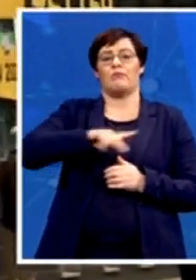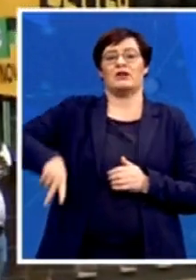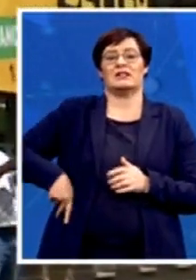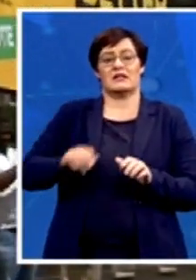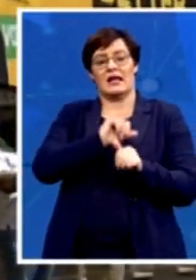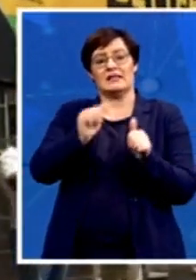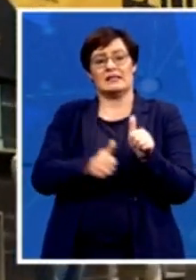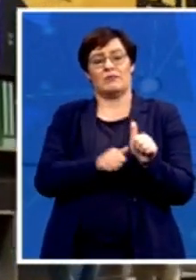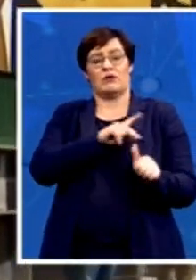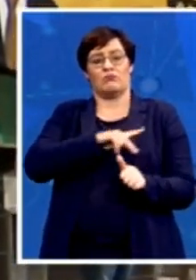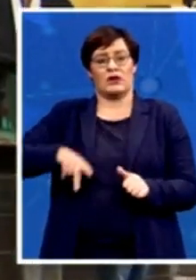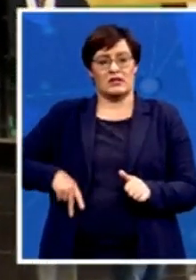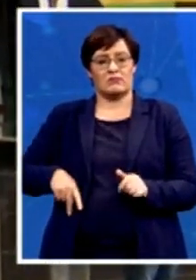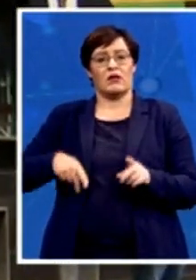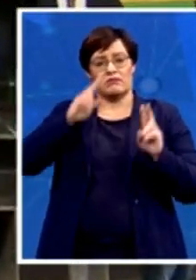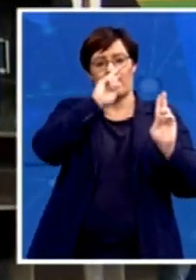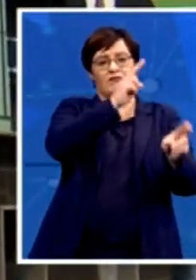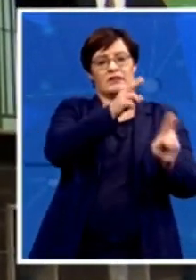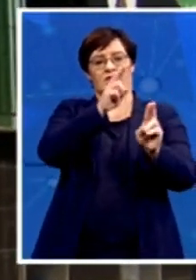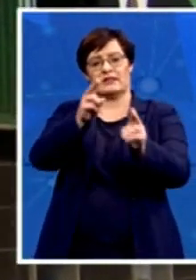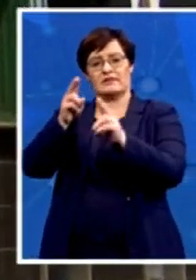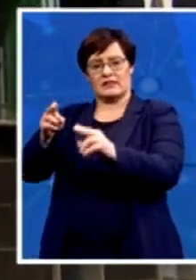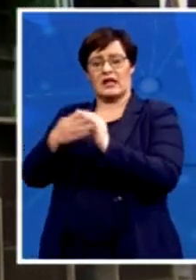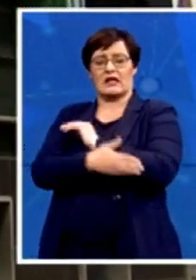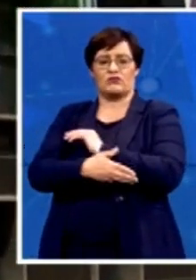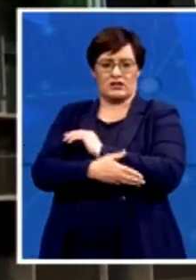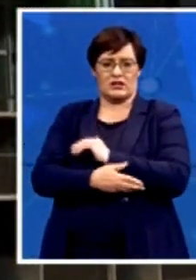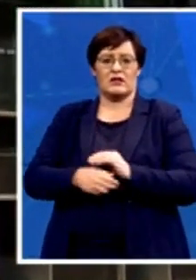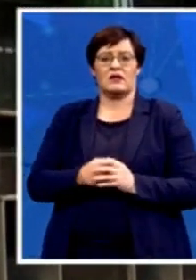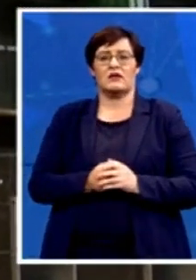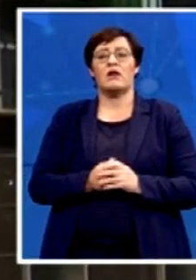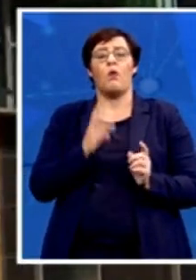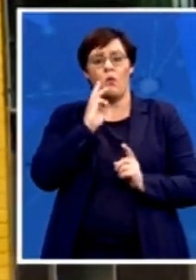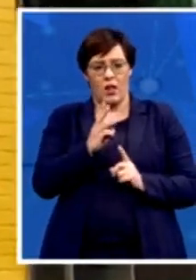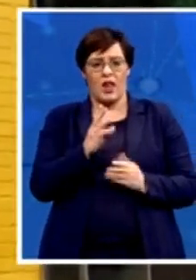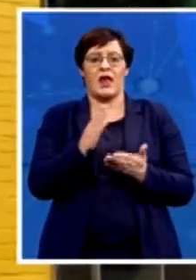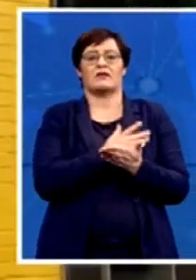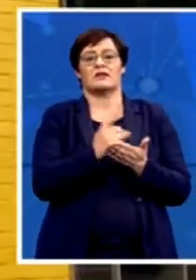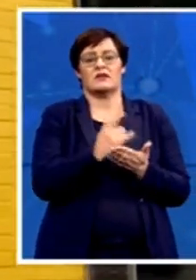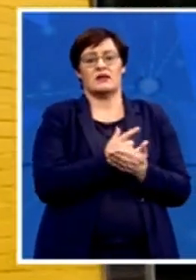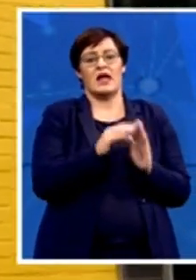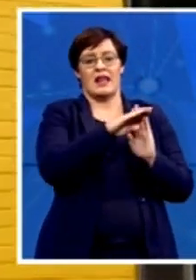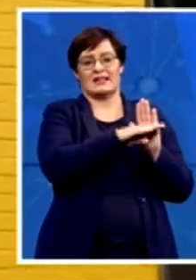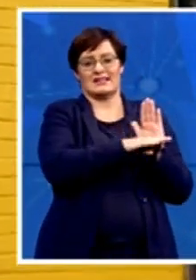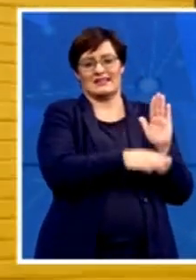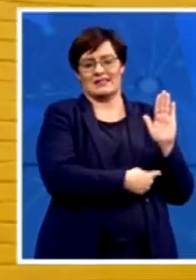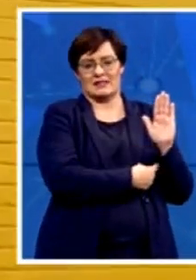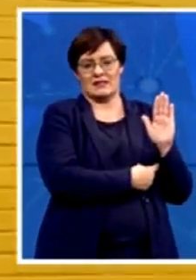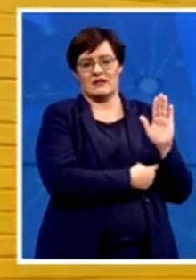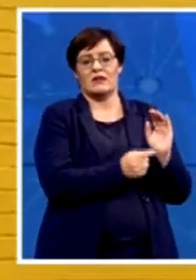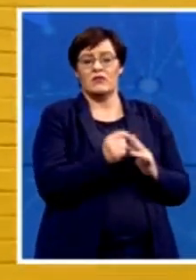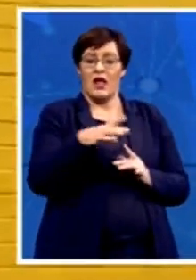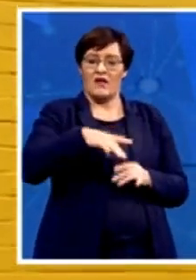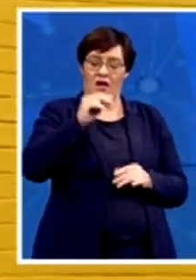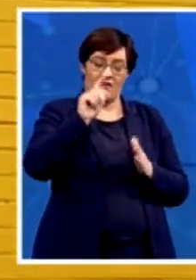throughout the country, has tried to address this issue of the list to say that, let's vote for now. And then immediately